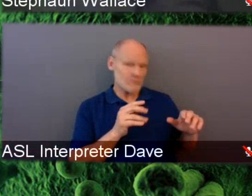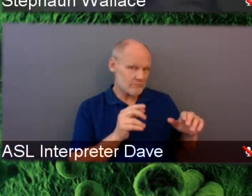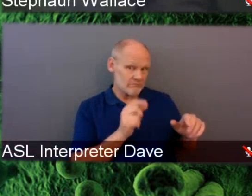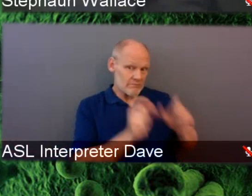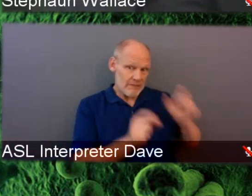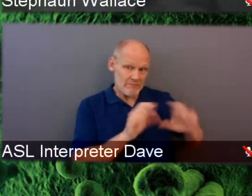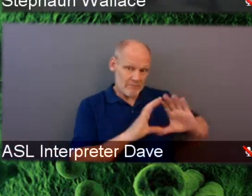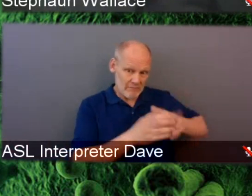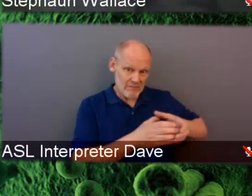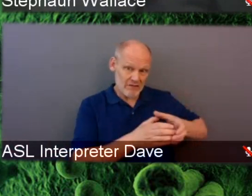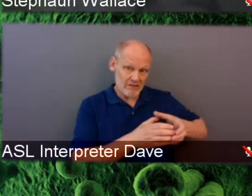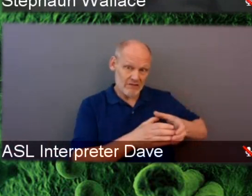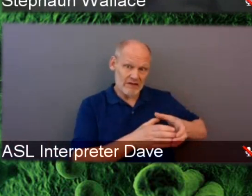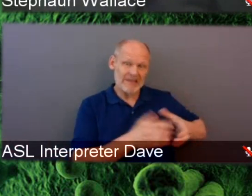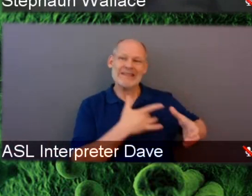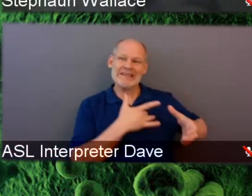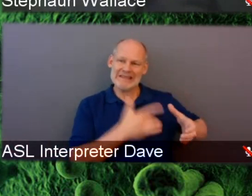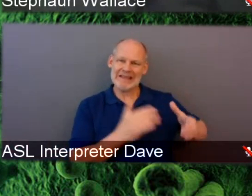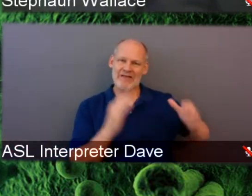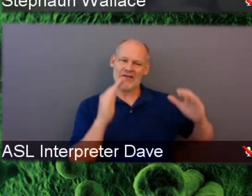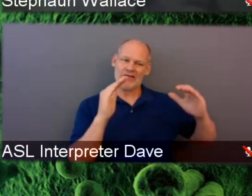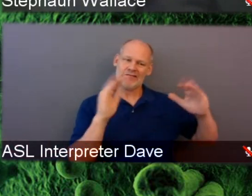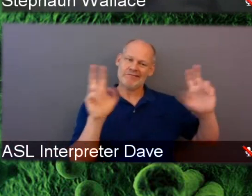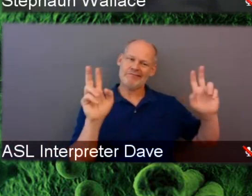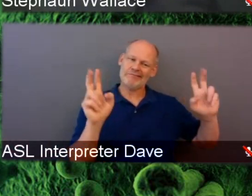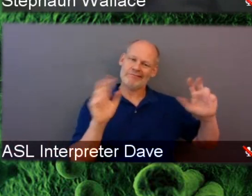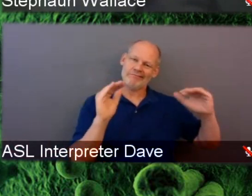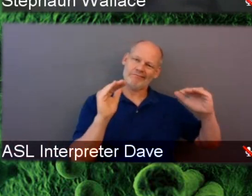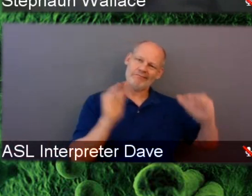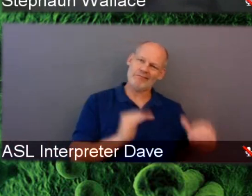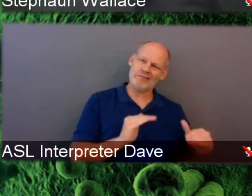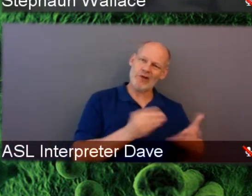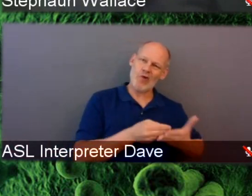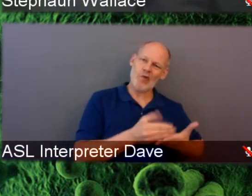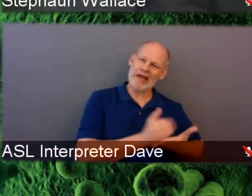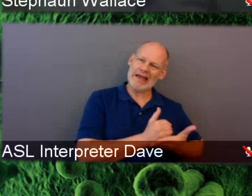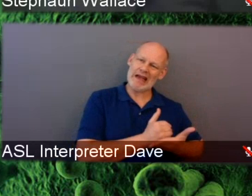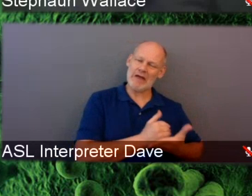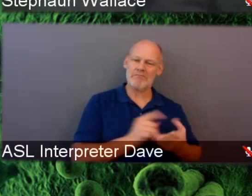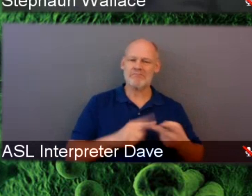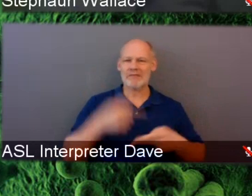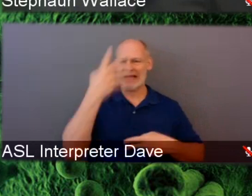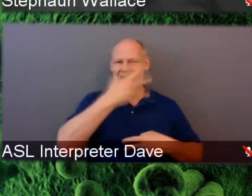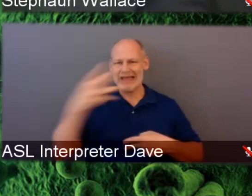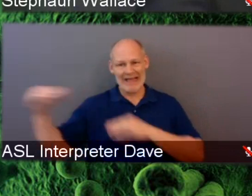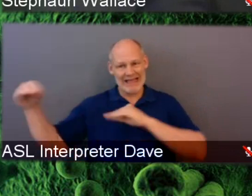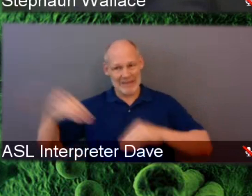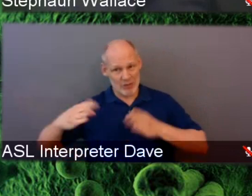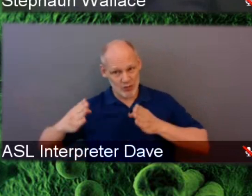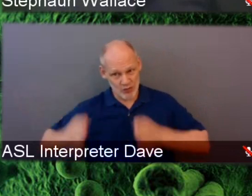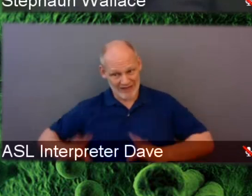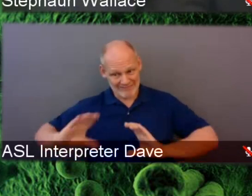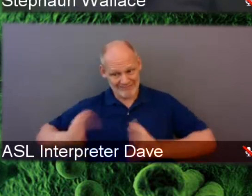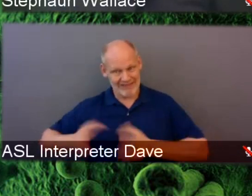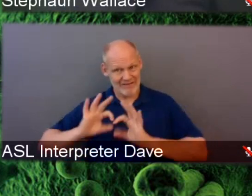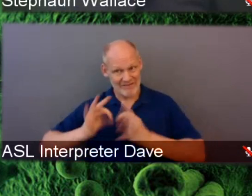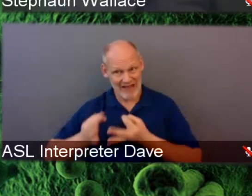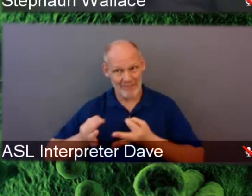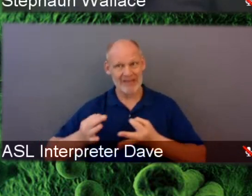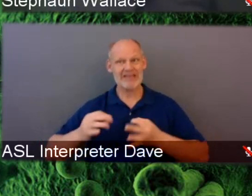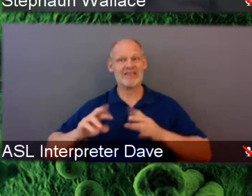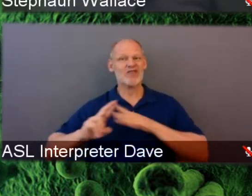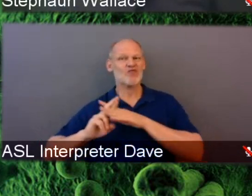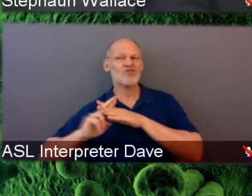I think and is we have a lot of immigrant and refugee families there, too. And so I think